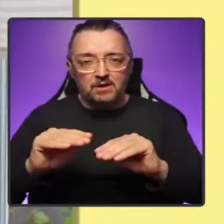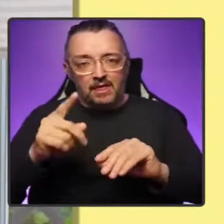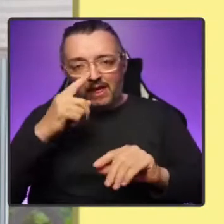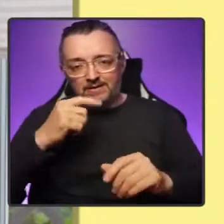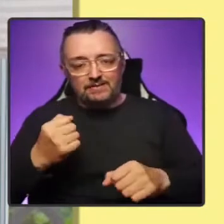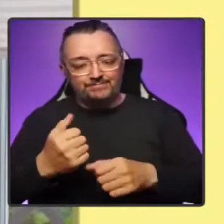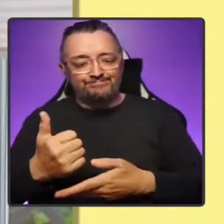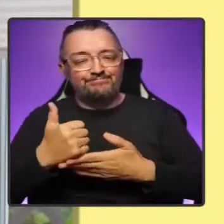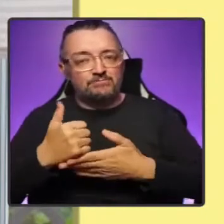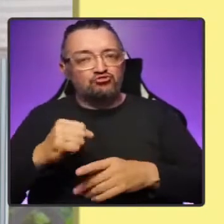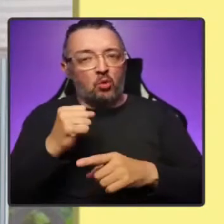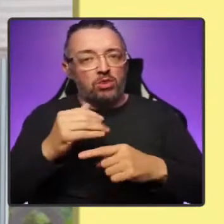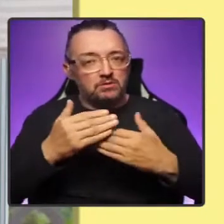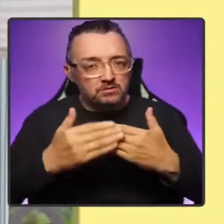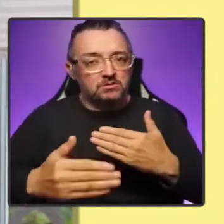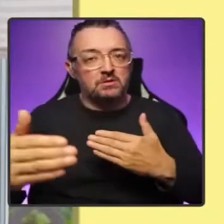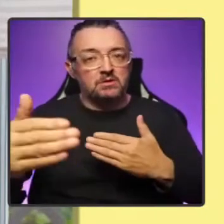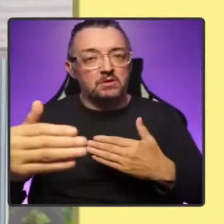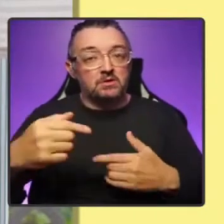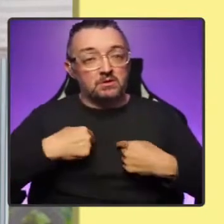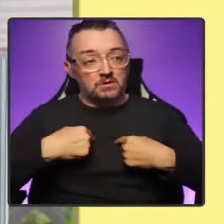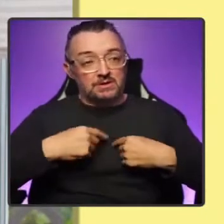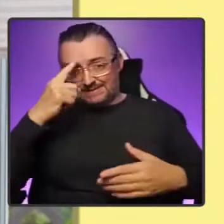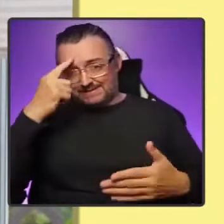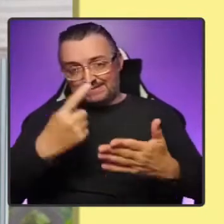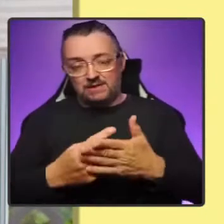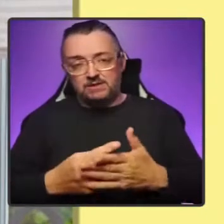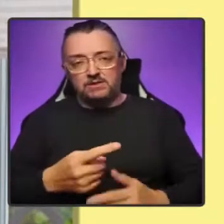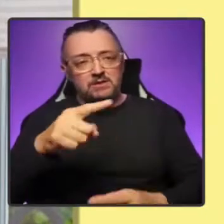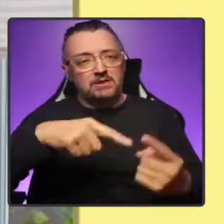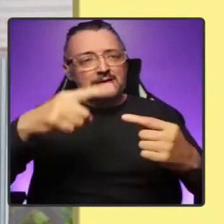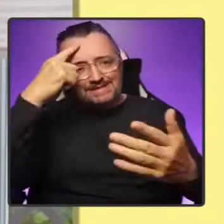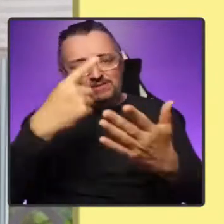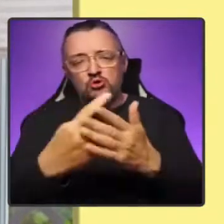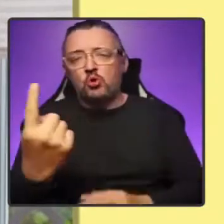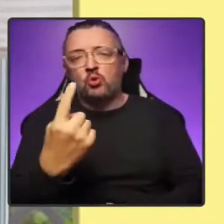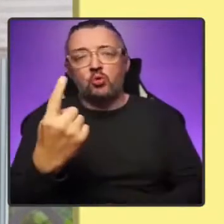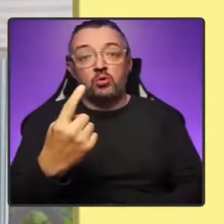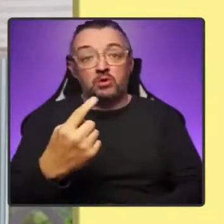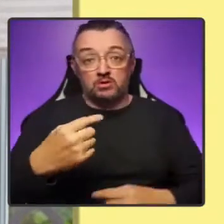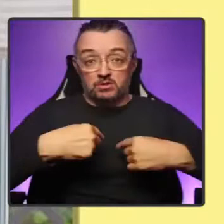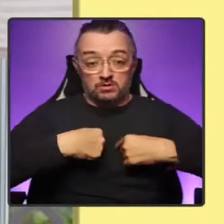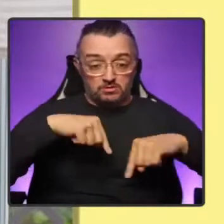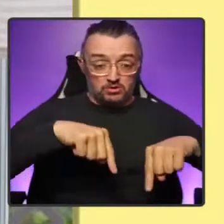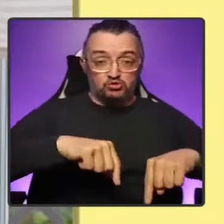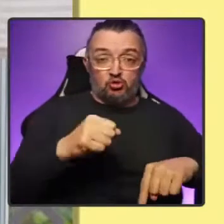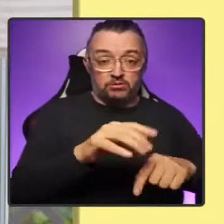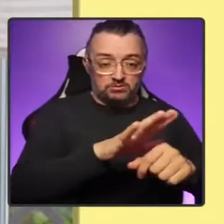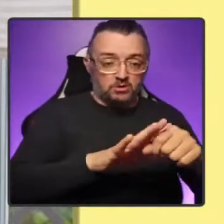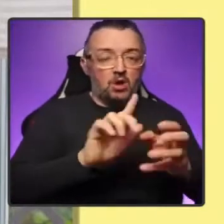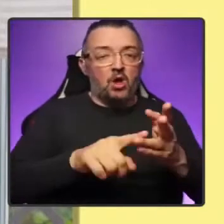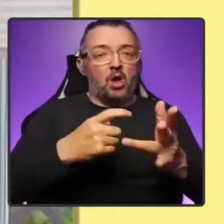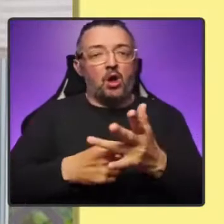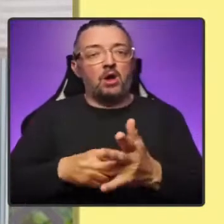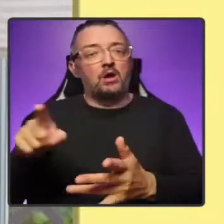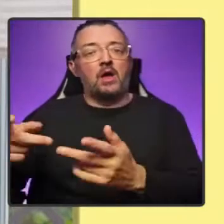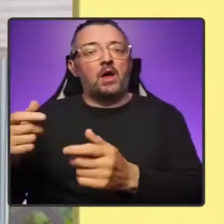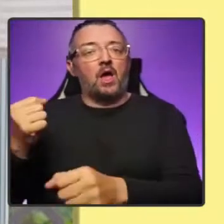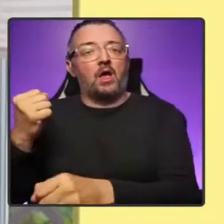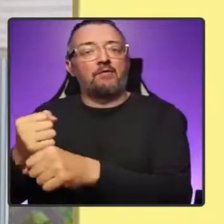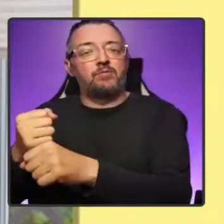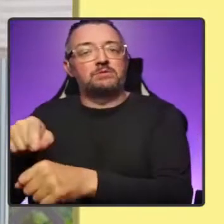decide who should be making those decisions. People here in Scotland or governments we don't vote for at Westminster.